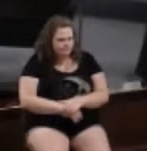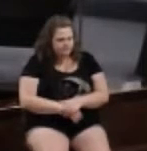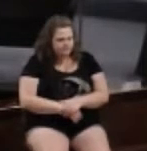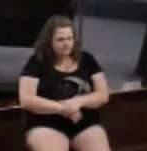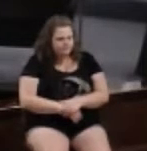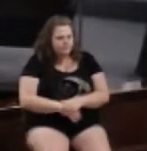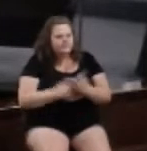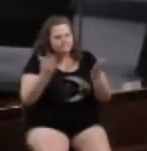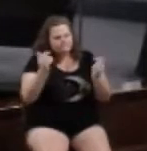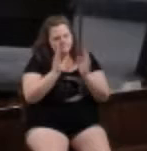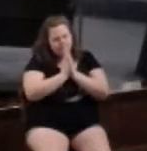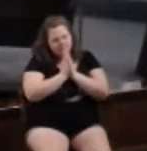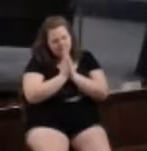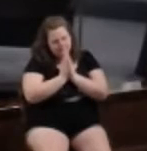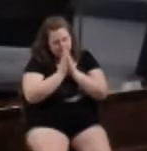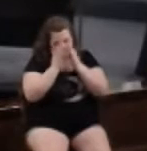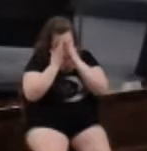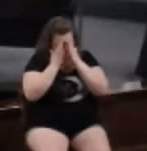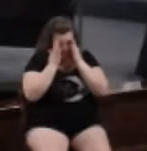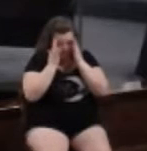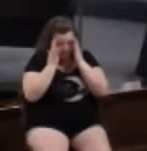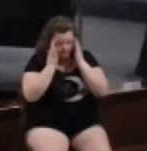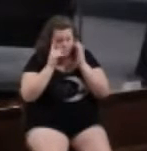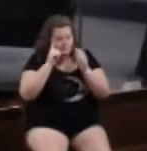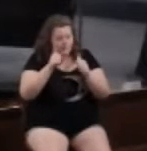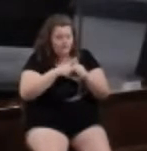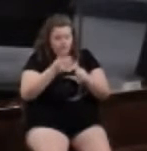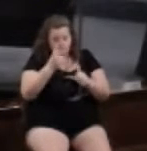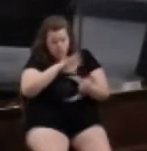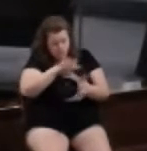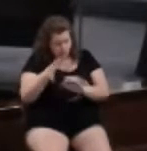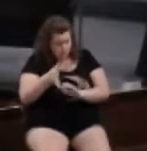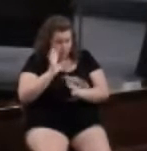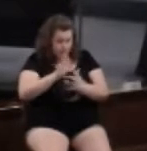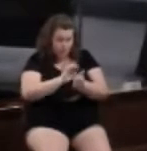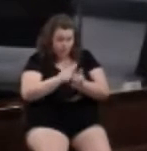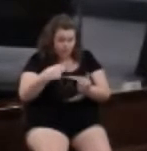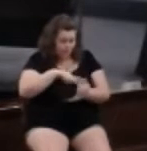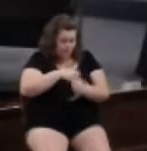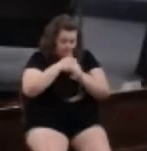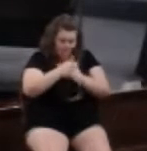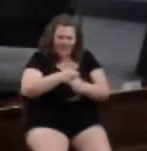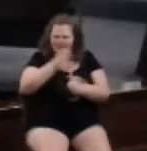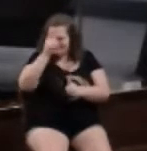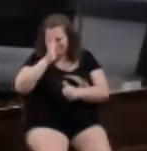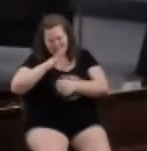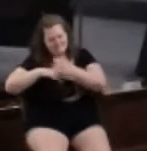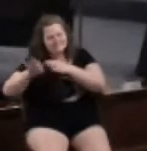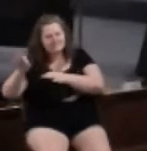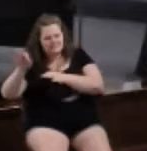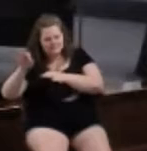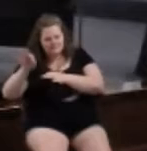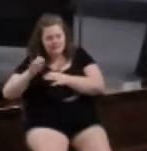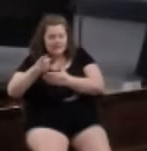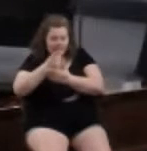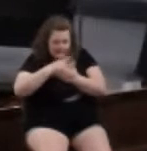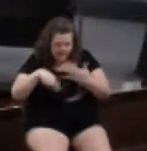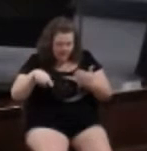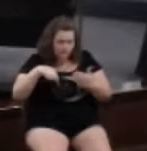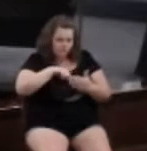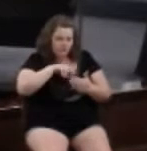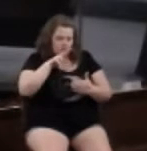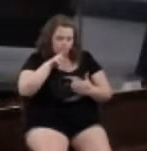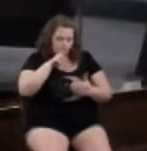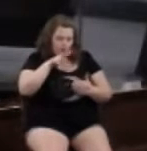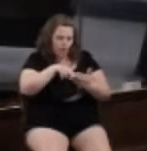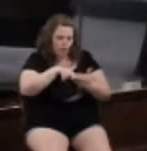So let us pray that the first two storms don't destroy us, that we follow God instead. Next week, we'll look at